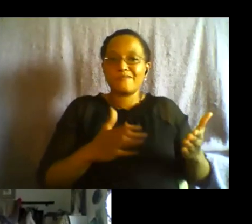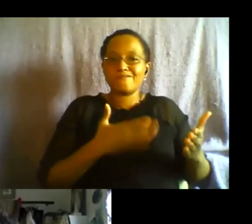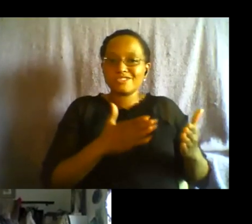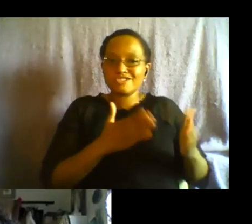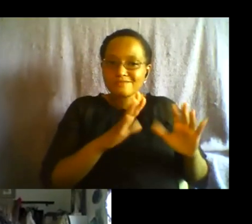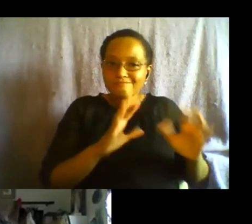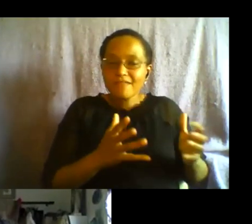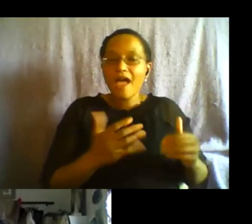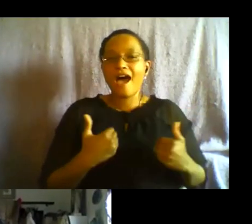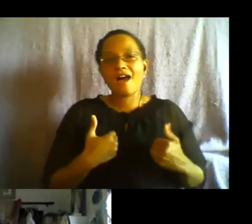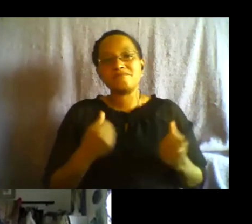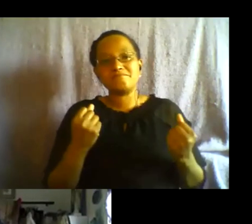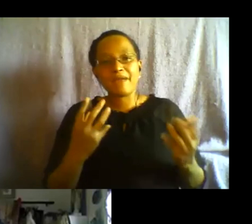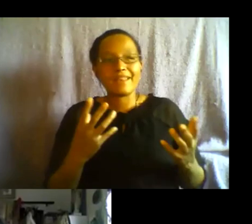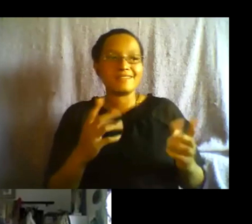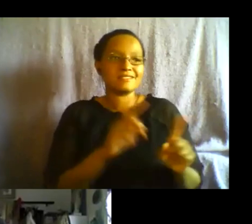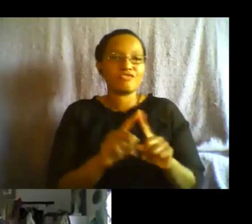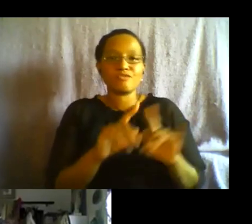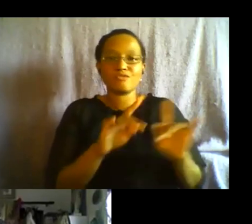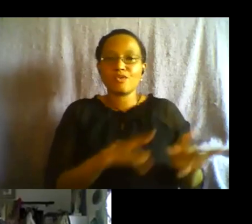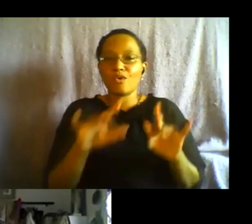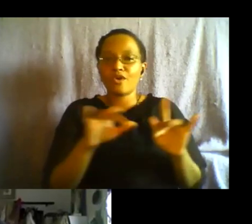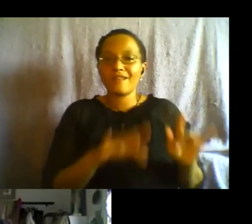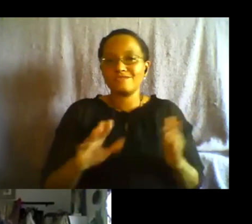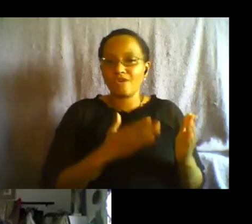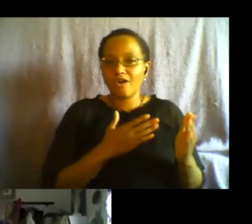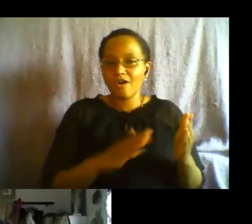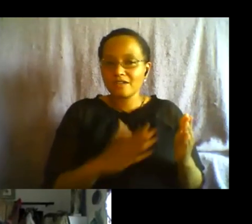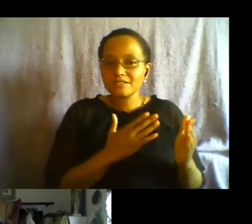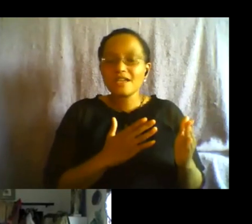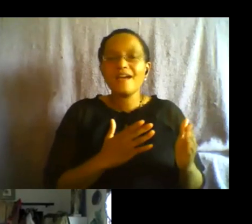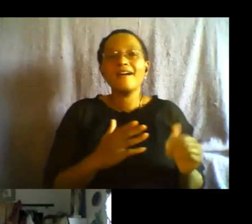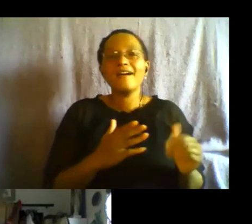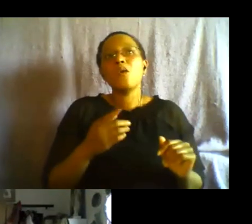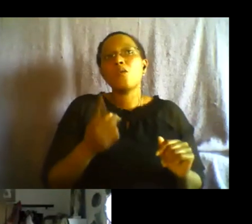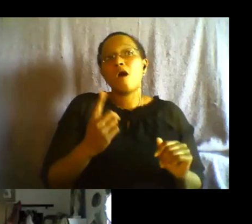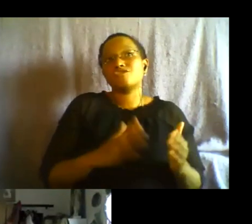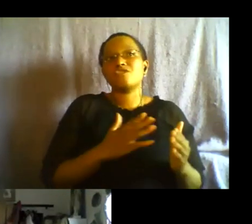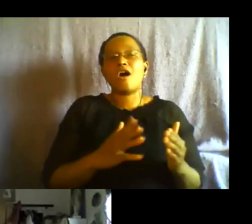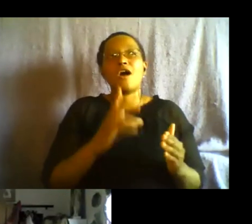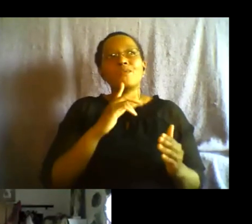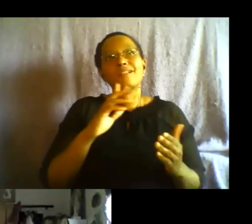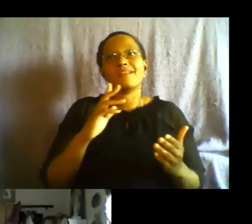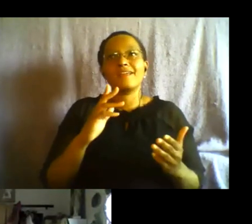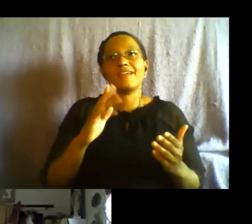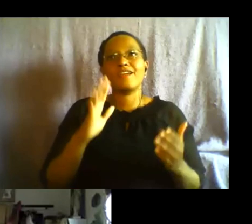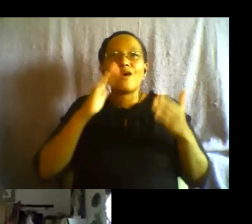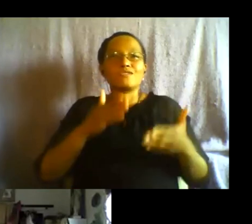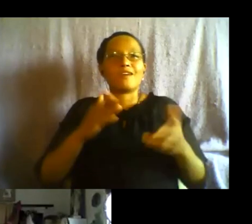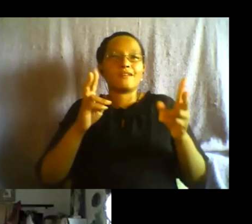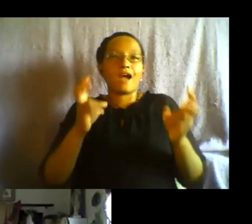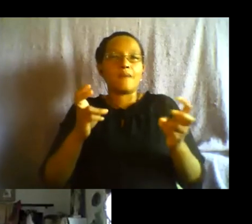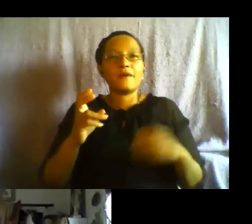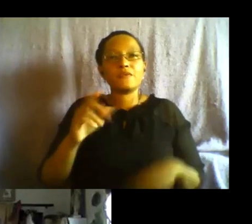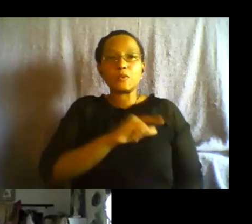singing along with it live um and it's kind of this like queen bee honey thing but it's also talking about